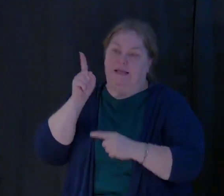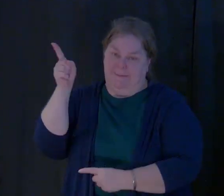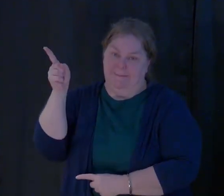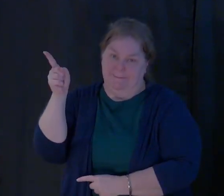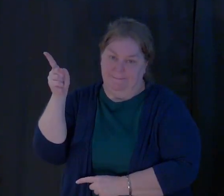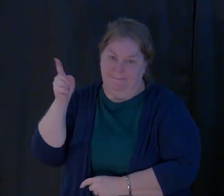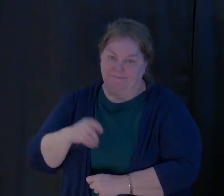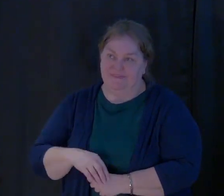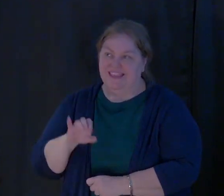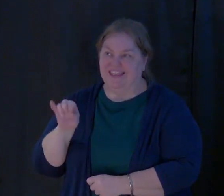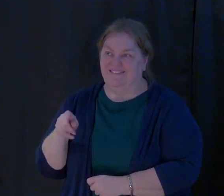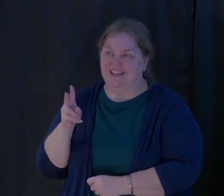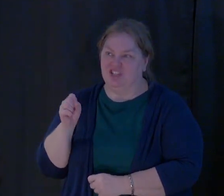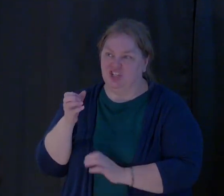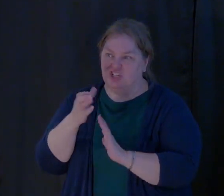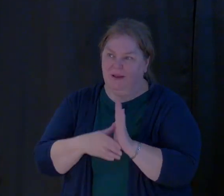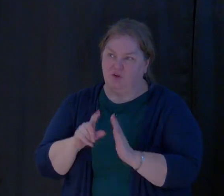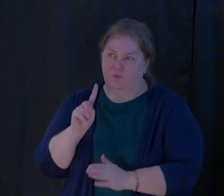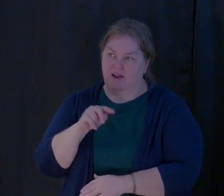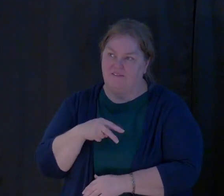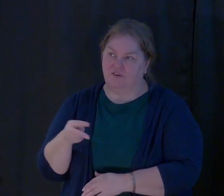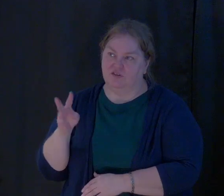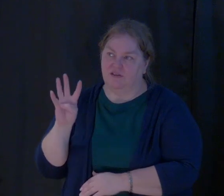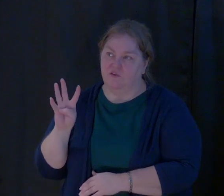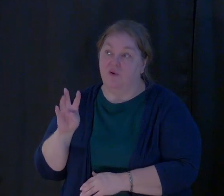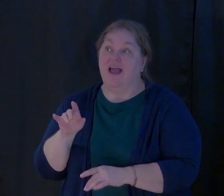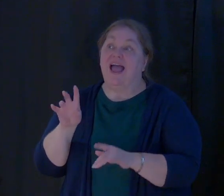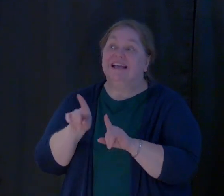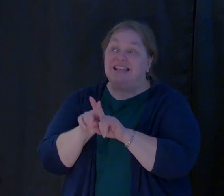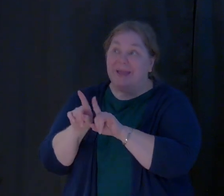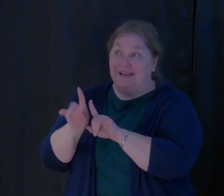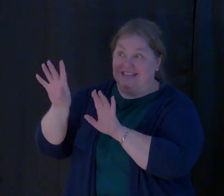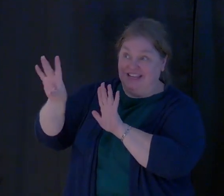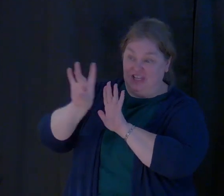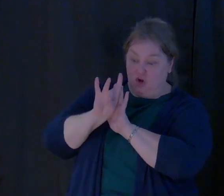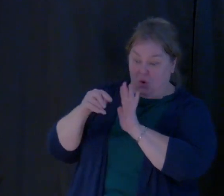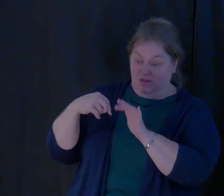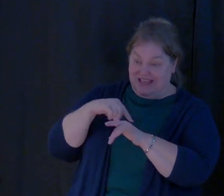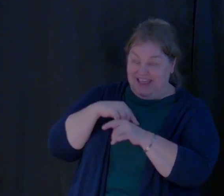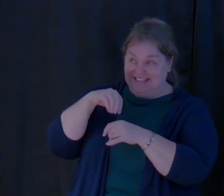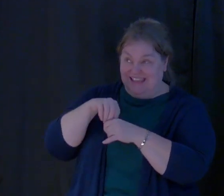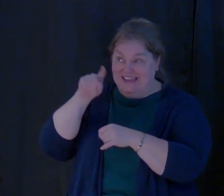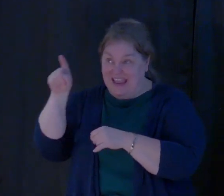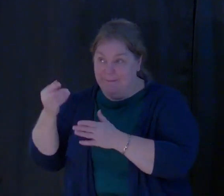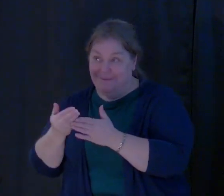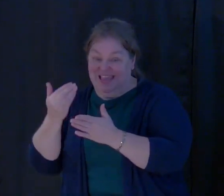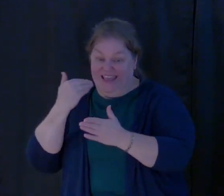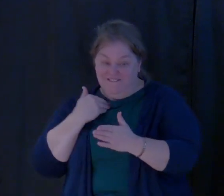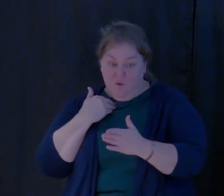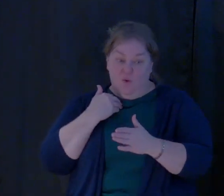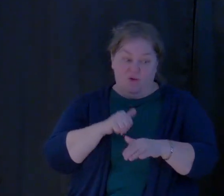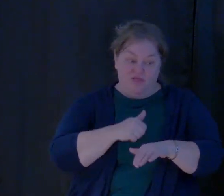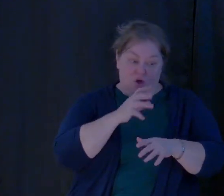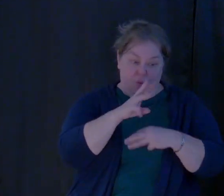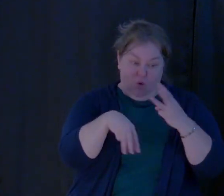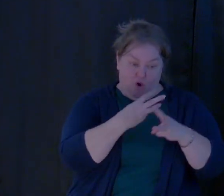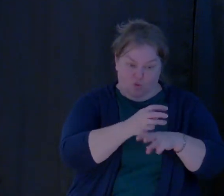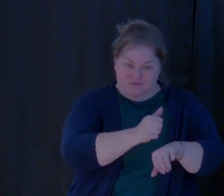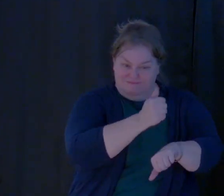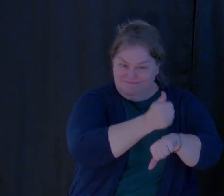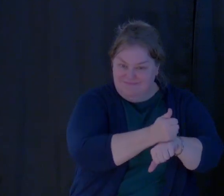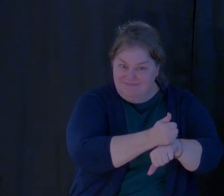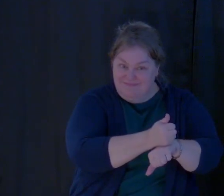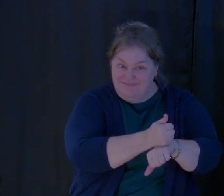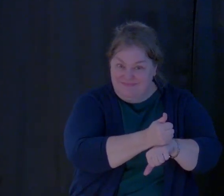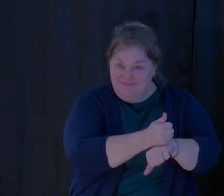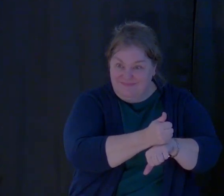In Ephesians chapter 1 and verse 4, it says, just as he chose us in him before the foundation of the world. That means